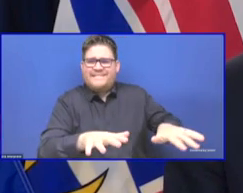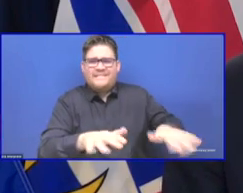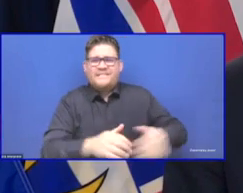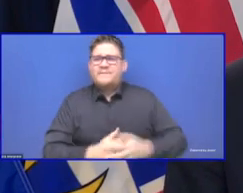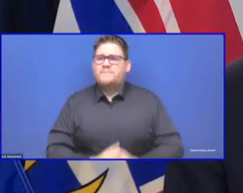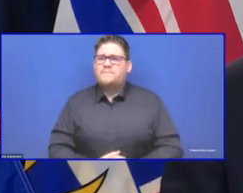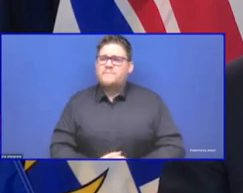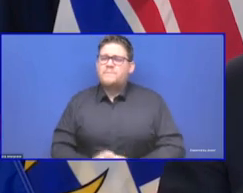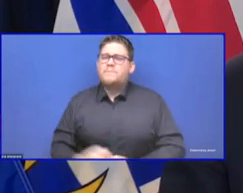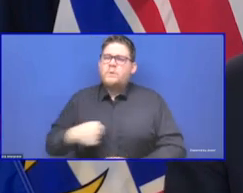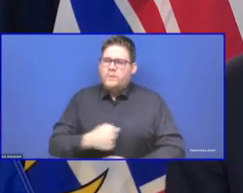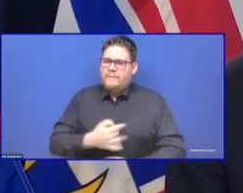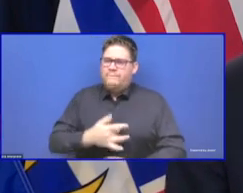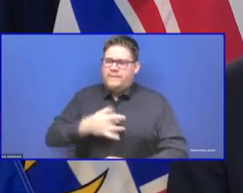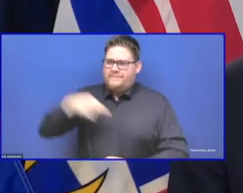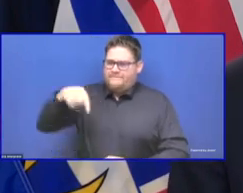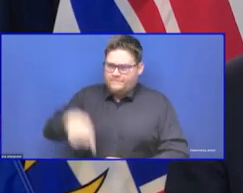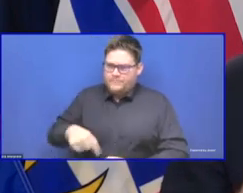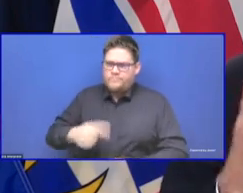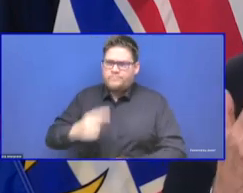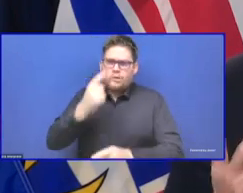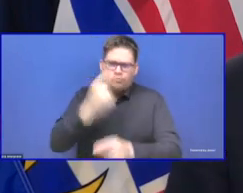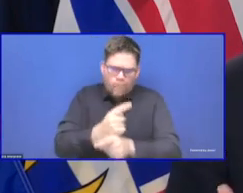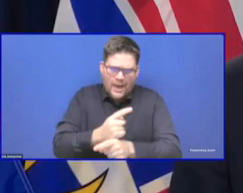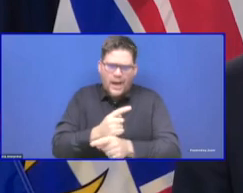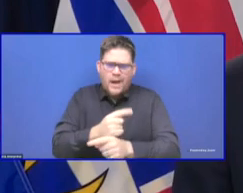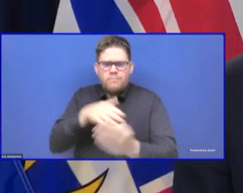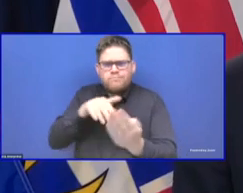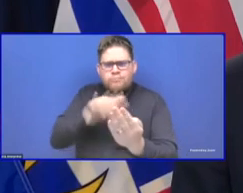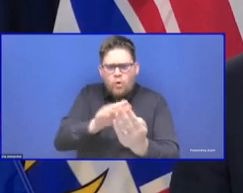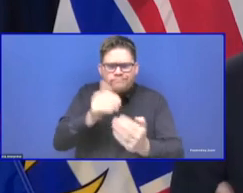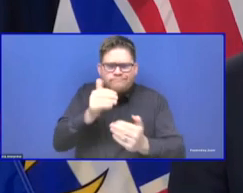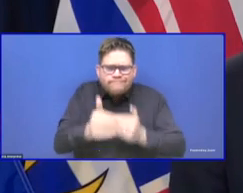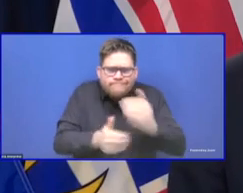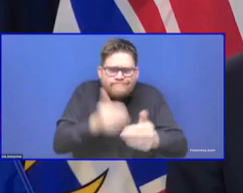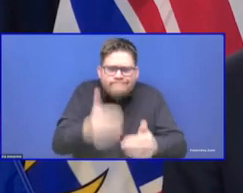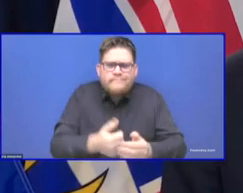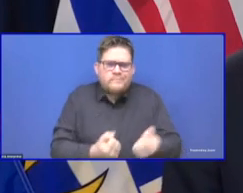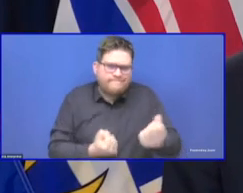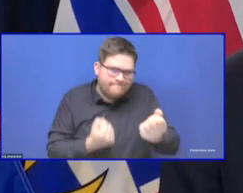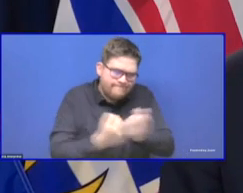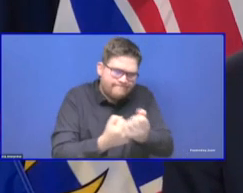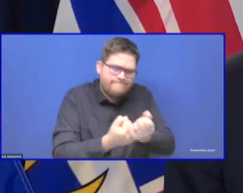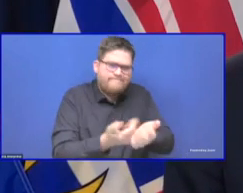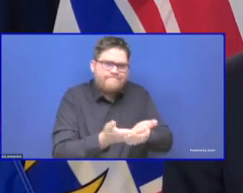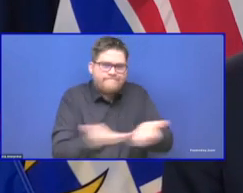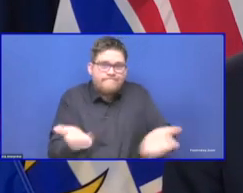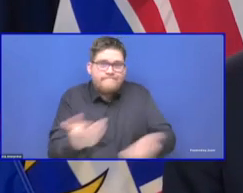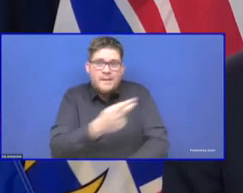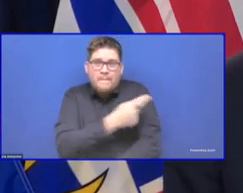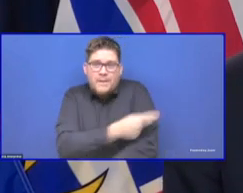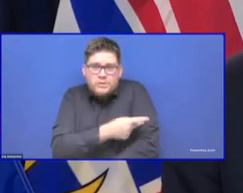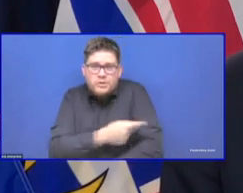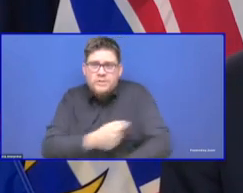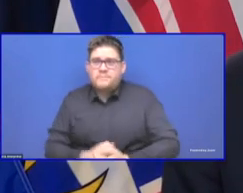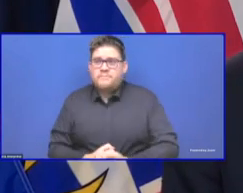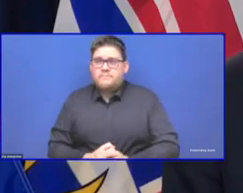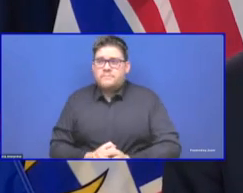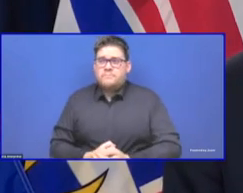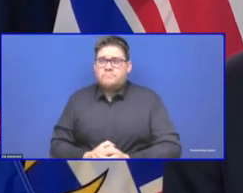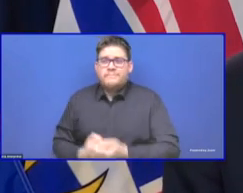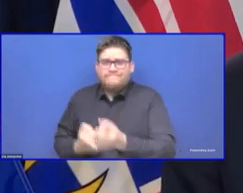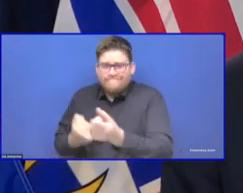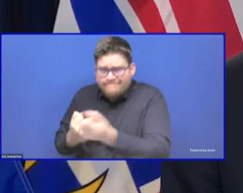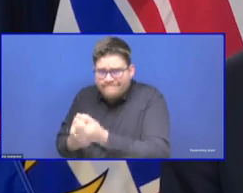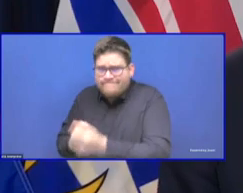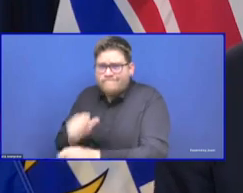pro-patient, and it's pro-resident, and it allows us together to deal with a pandemic that affects health care